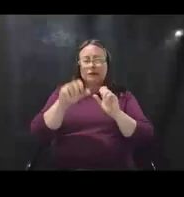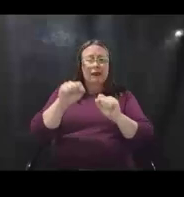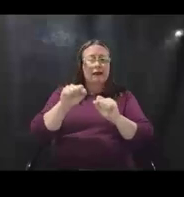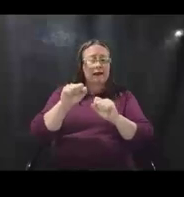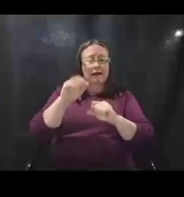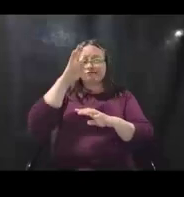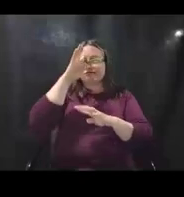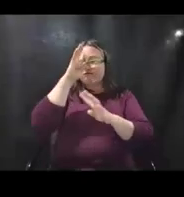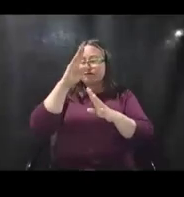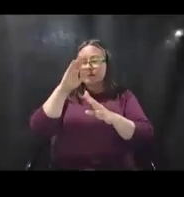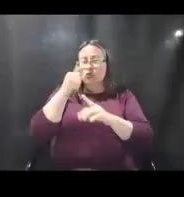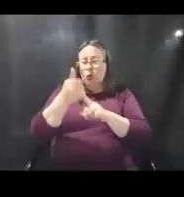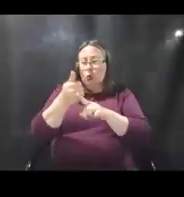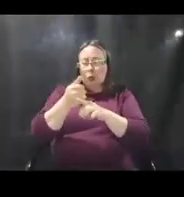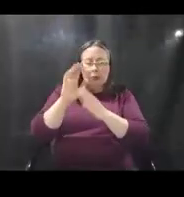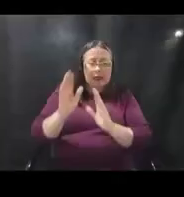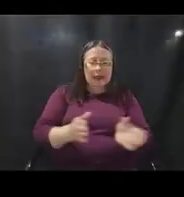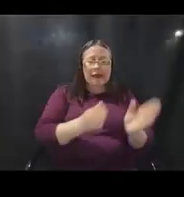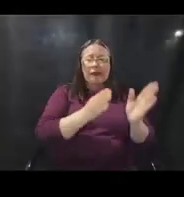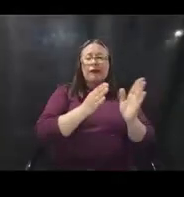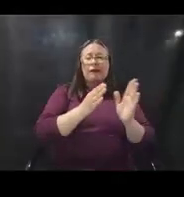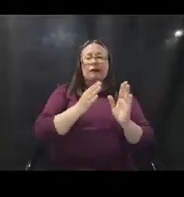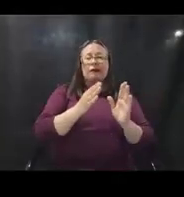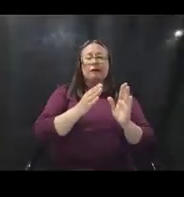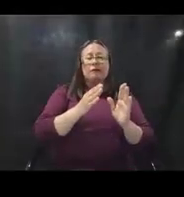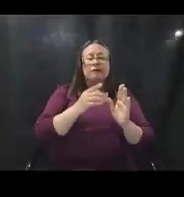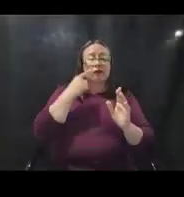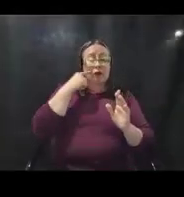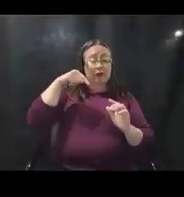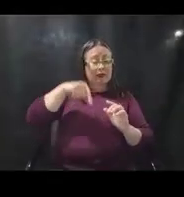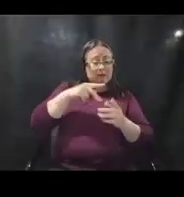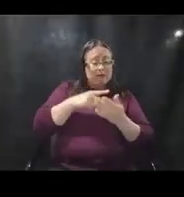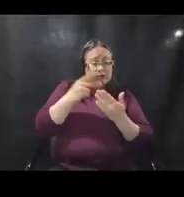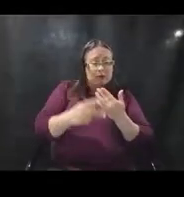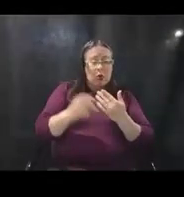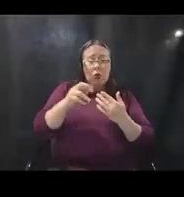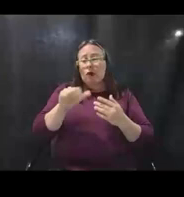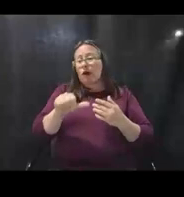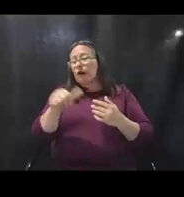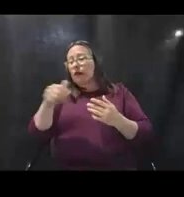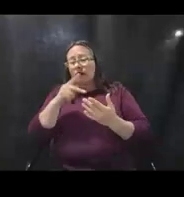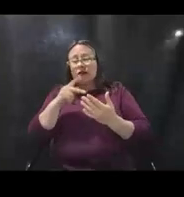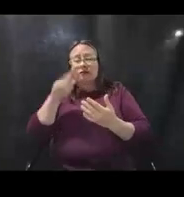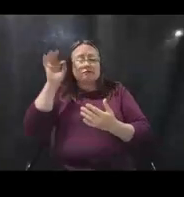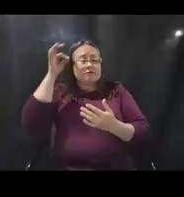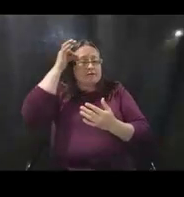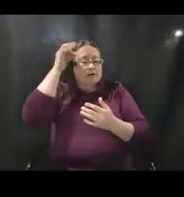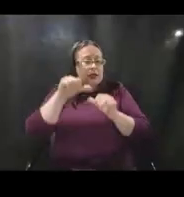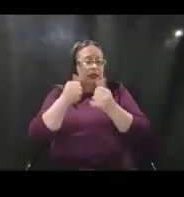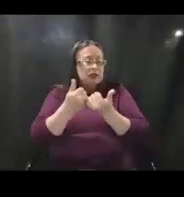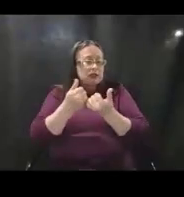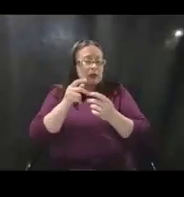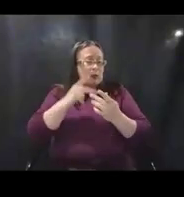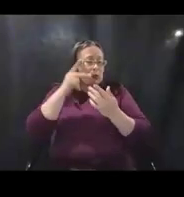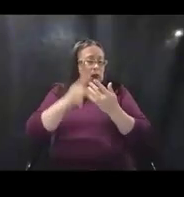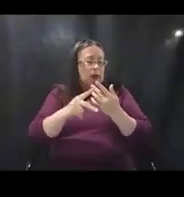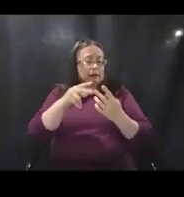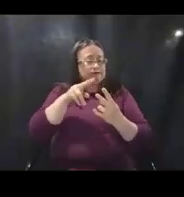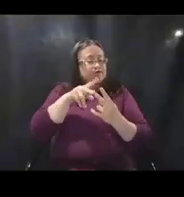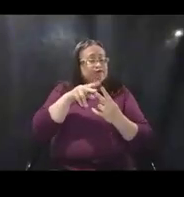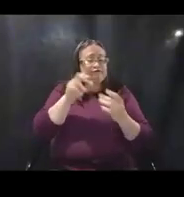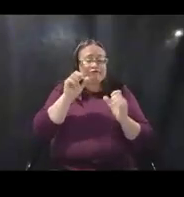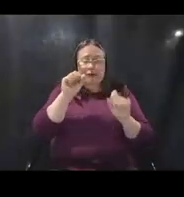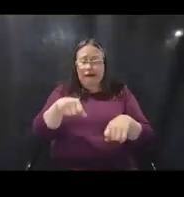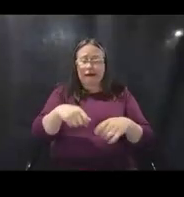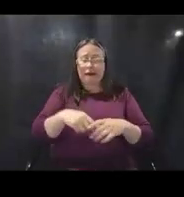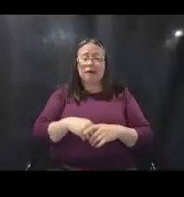that you've developed for your own purposes or for the purposes of another federal agency or program. And we ask that